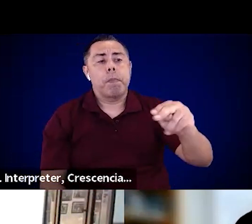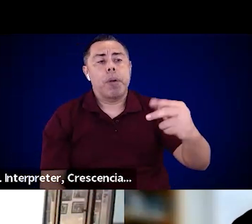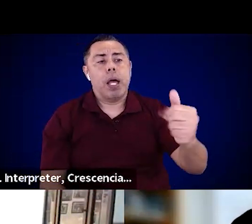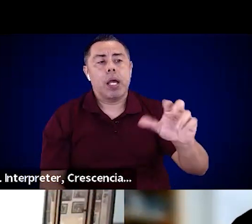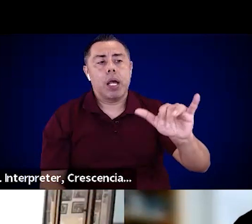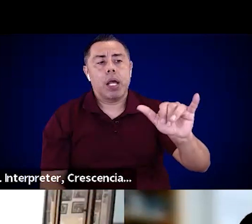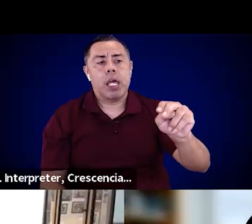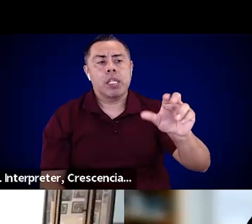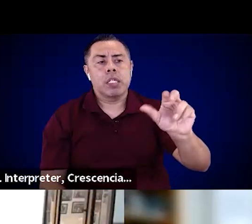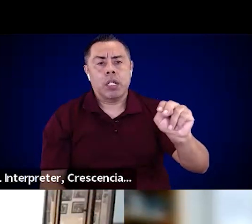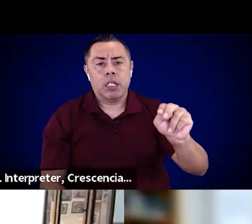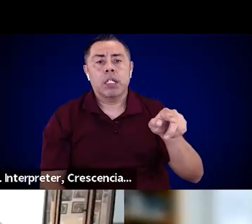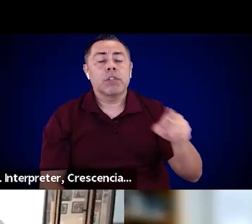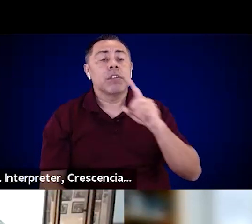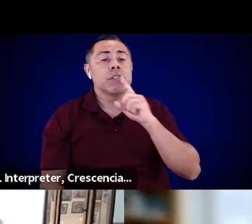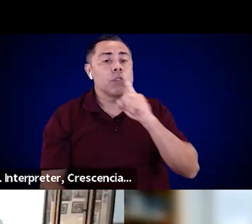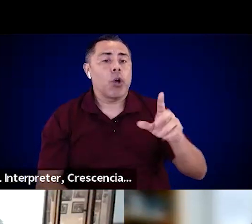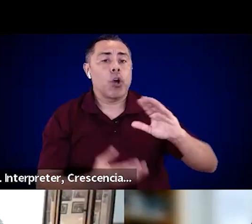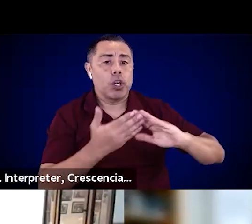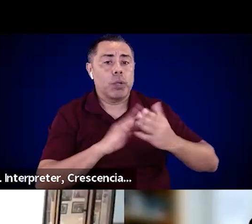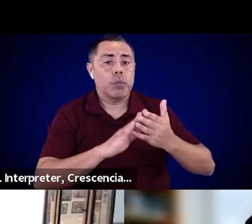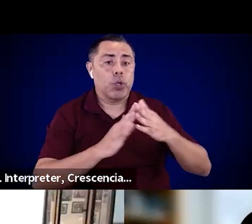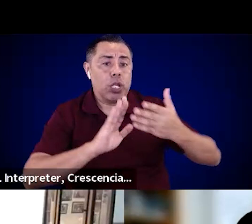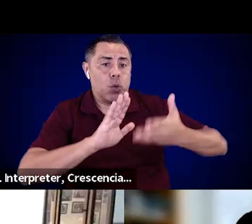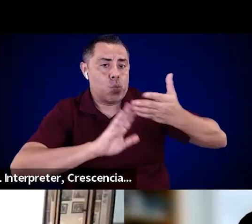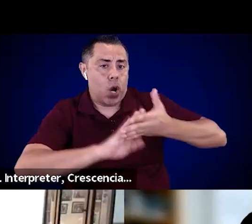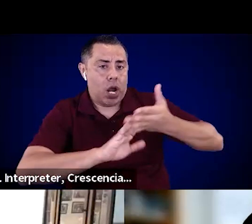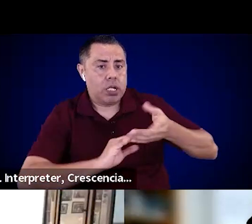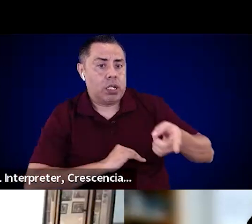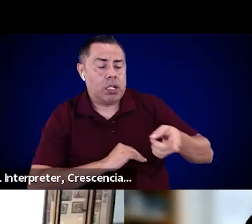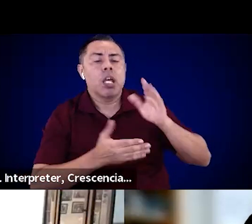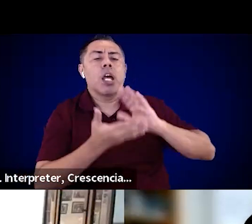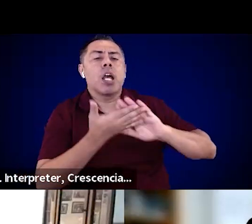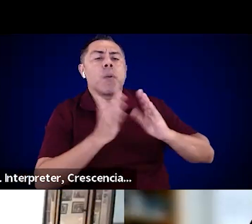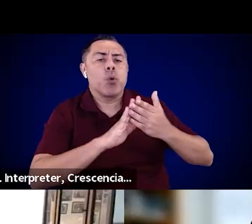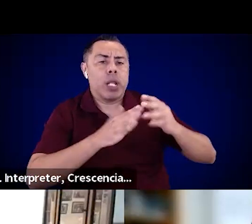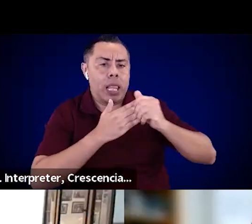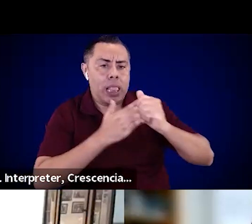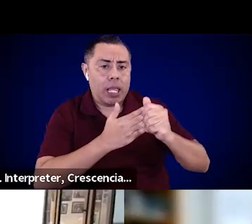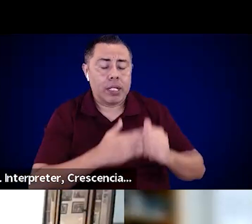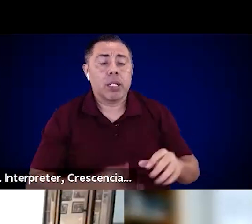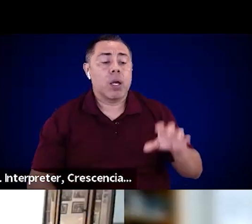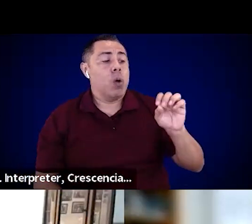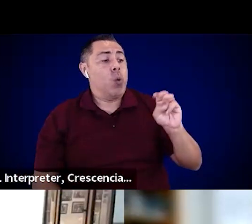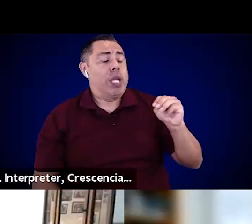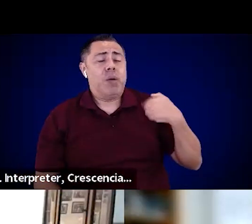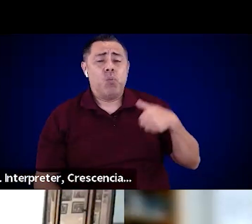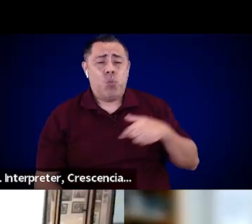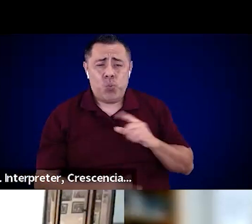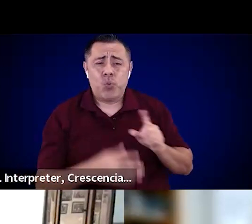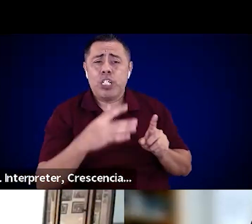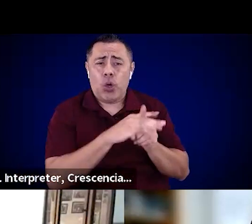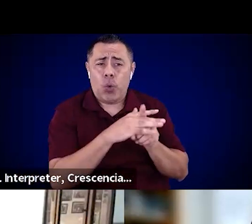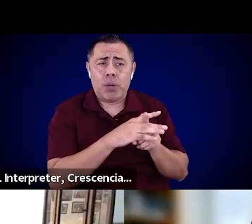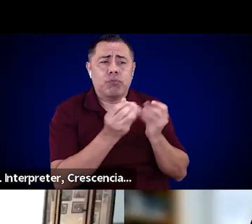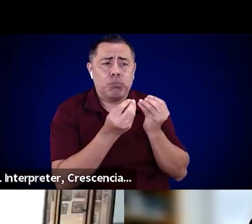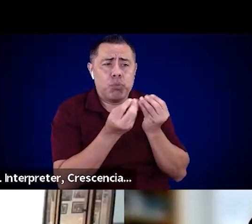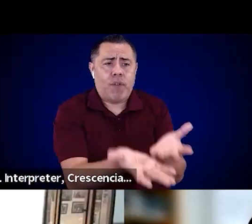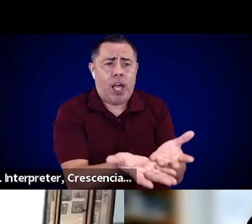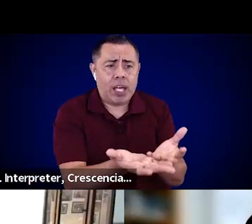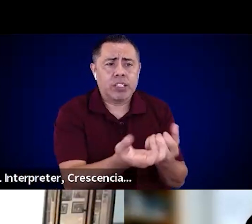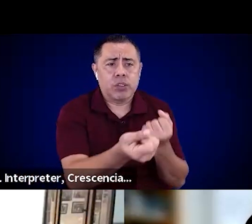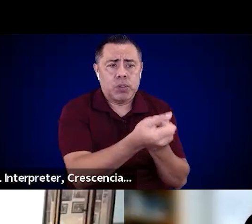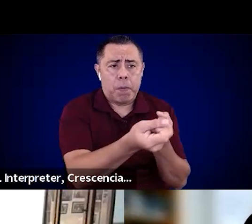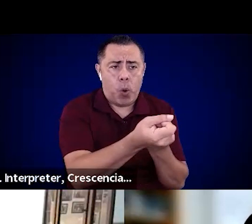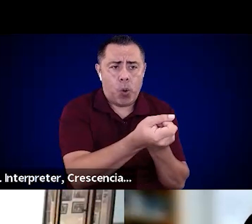agencies, especially OEM, is there more as a consultant to provide support where needed. Our long term goal